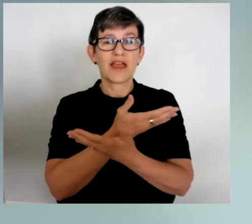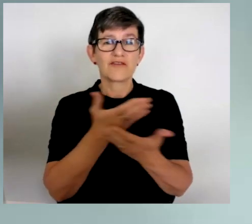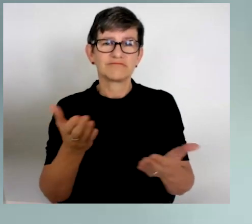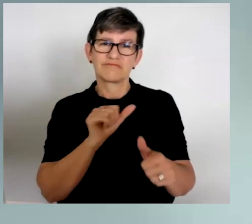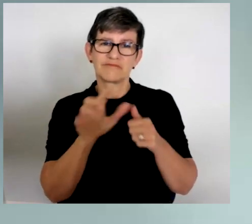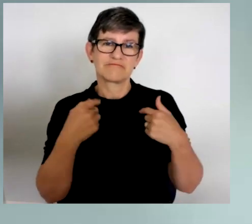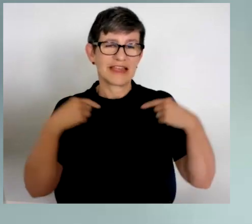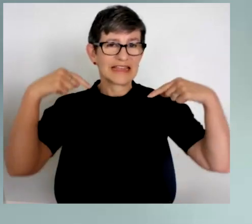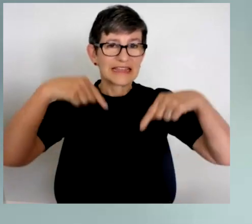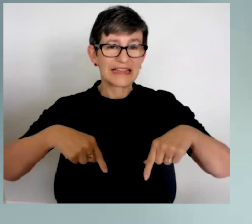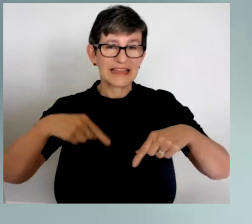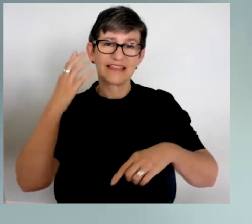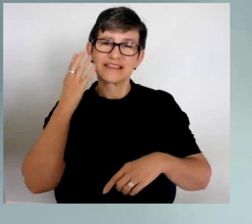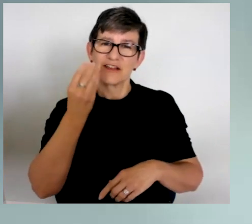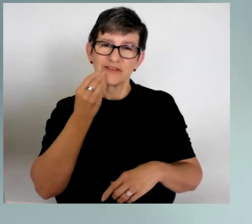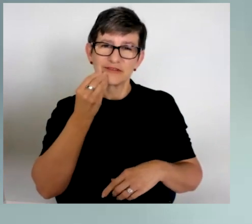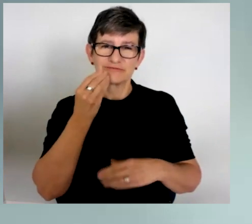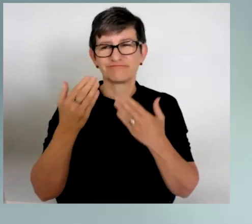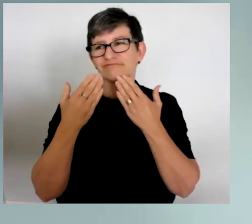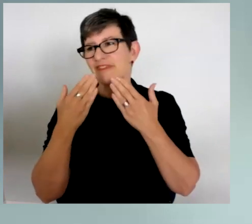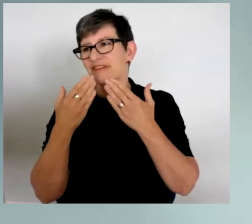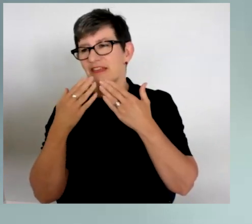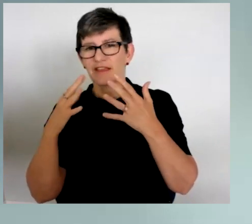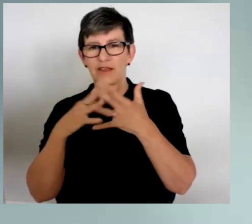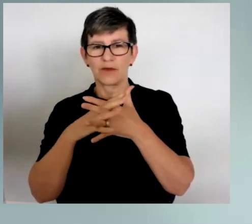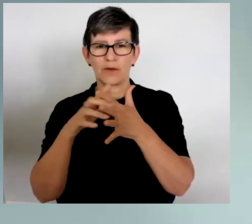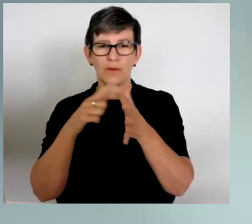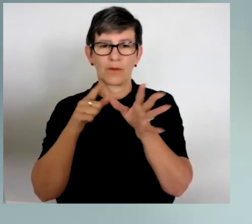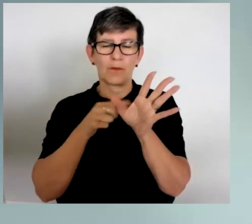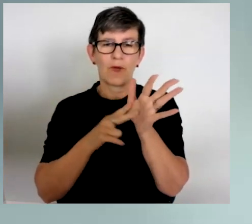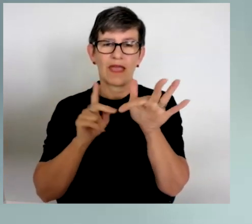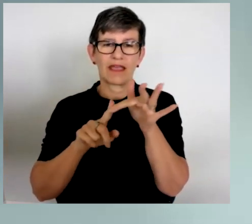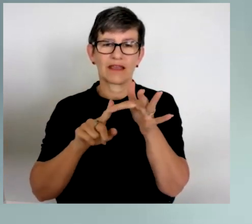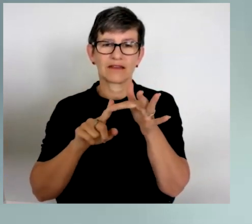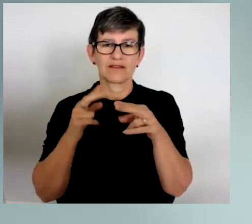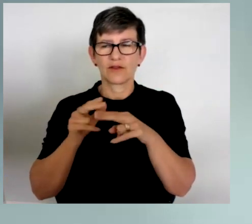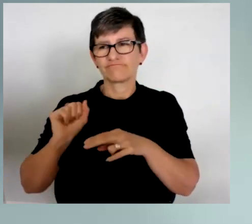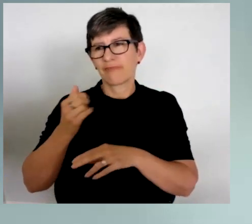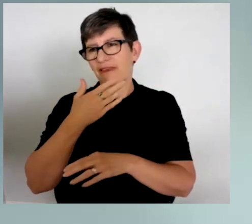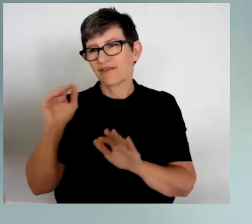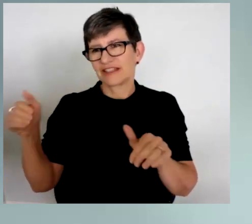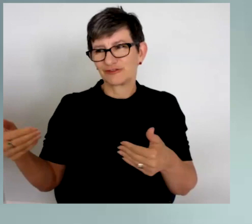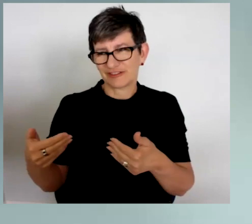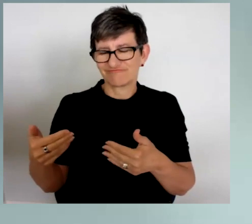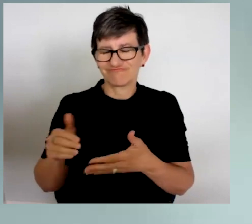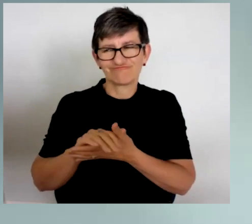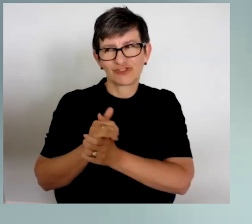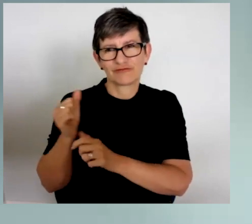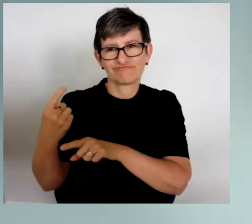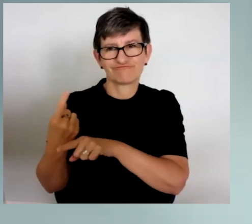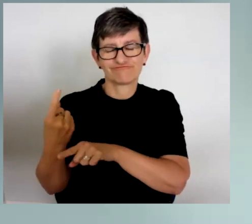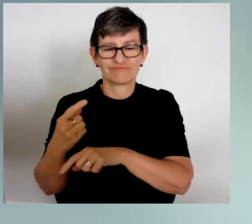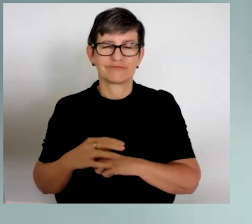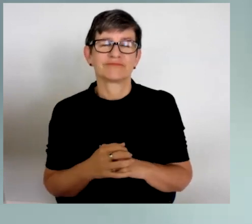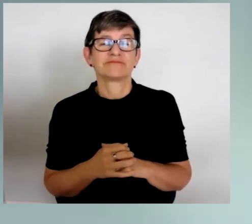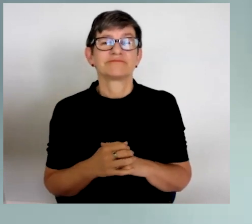everyone. It's fantastic to be with you this afternoon and thank you so much to Wayne for that lovely introduction. Really appreciate